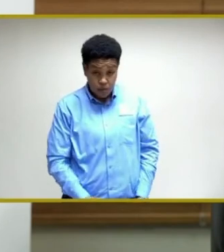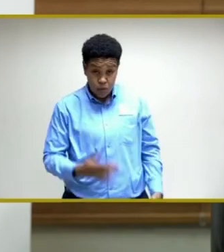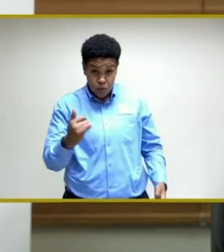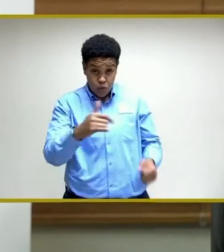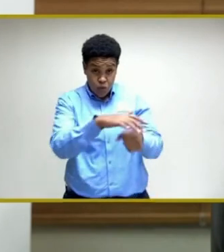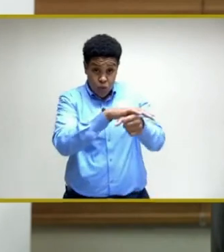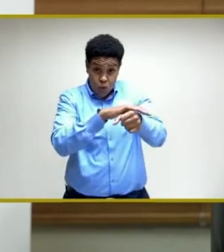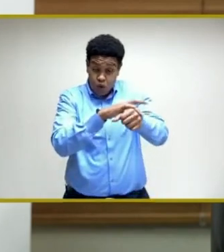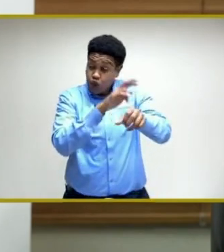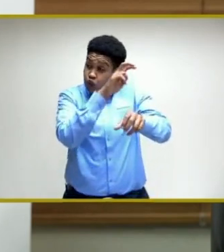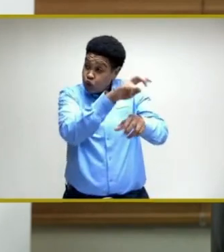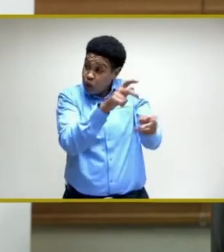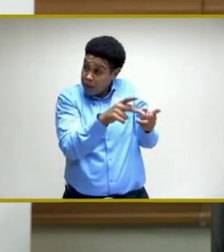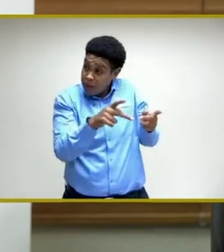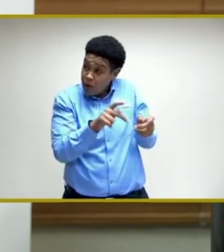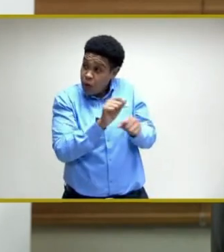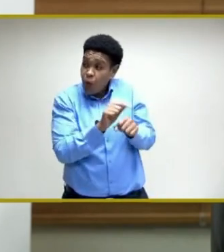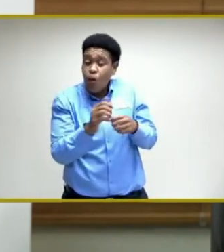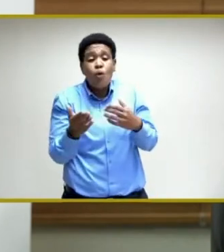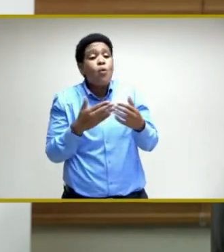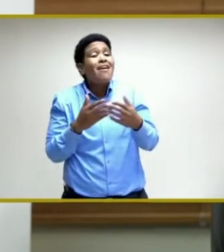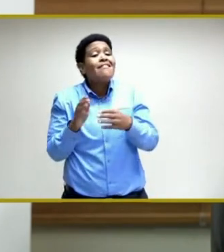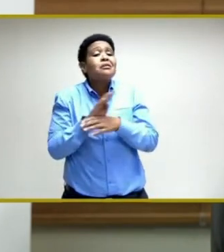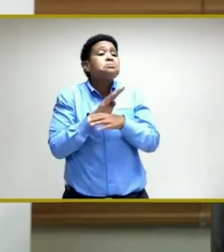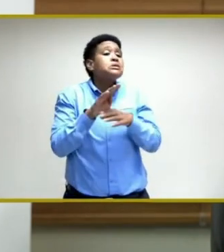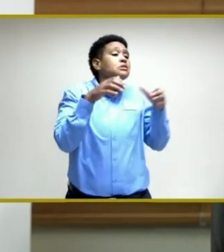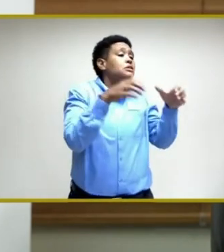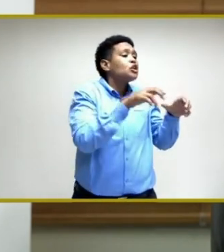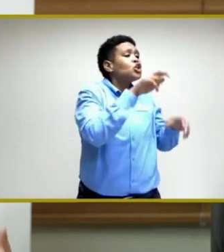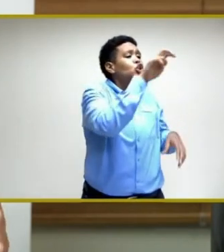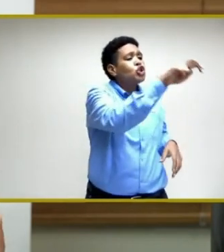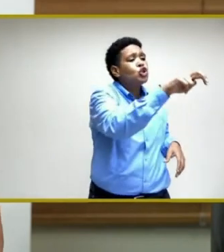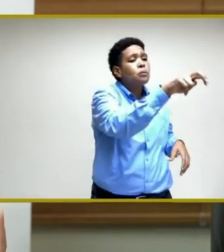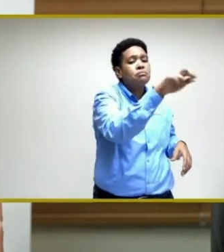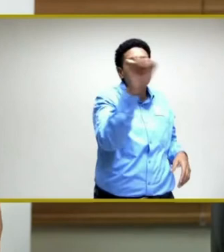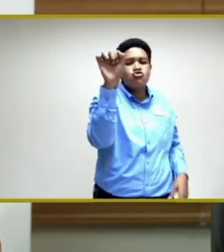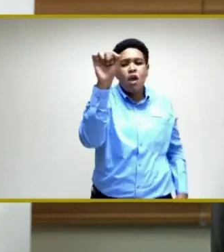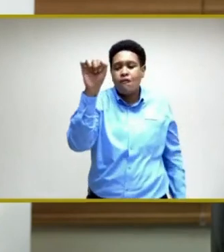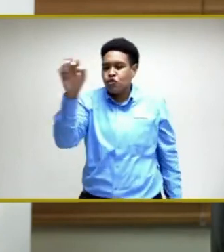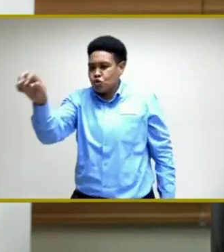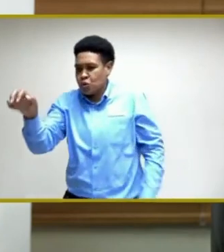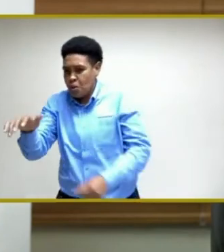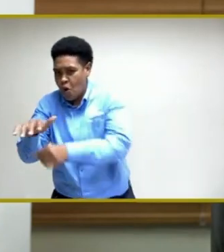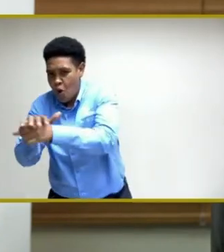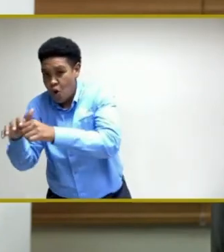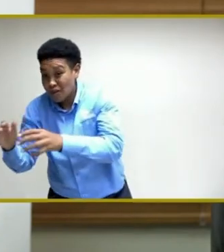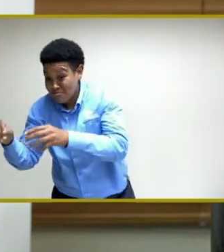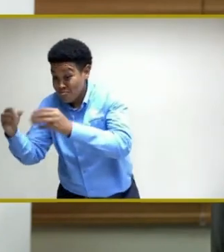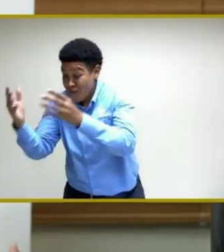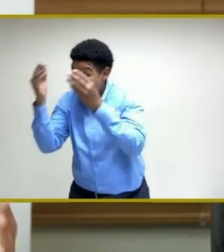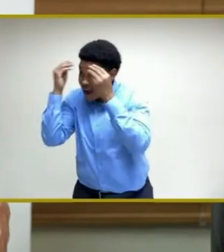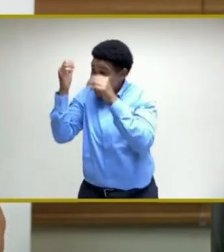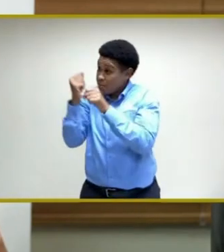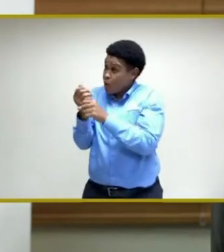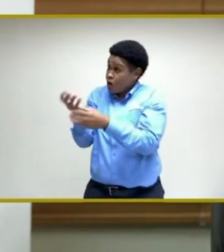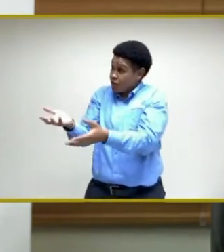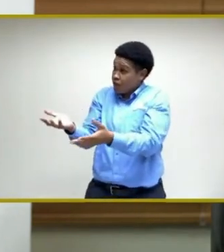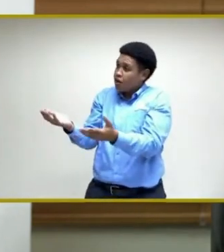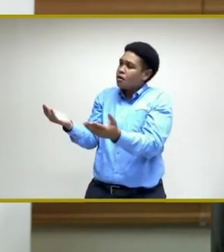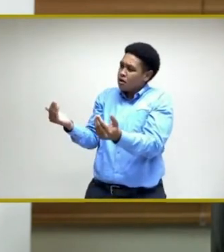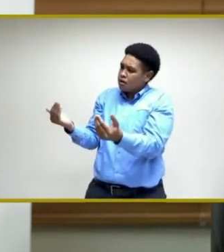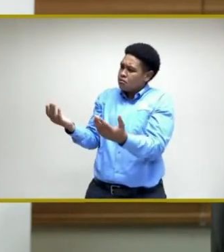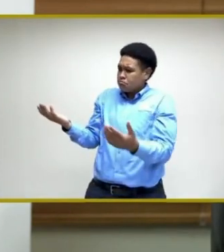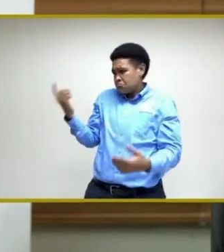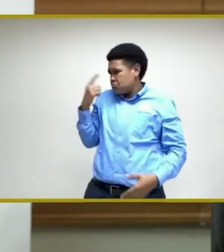in whatever industry, sector. Provide the information to workers and provide the